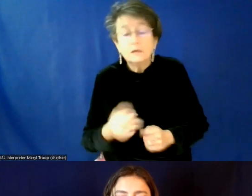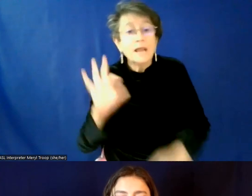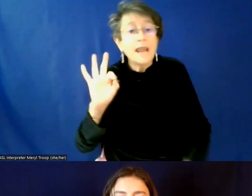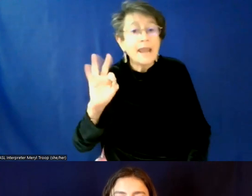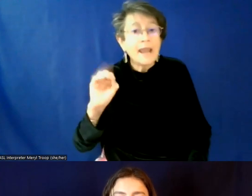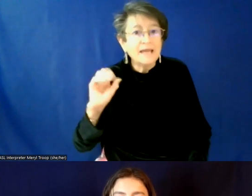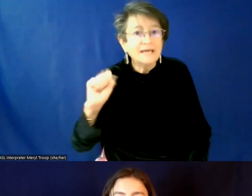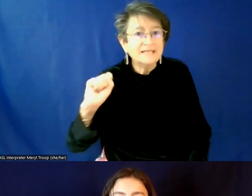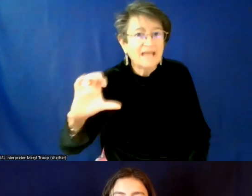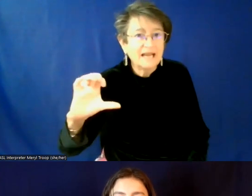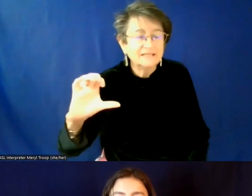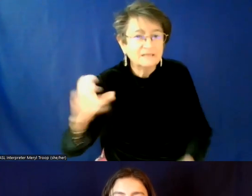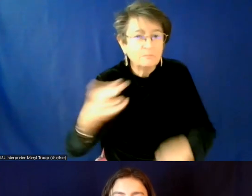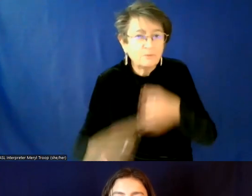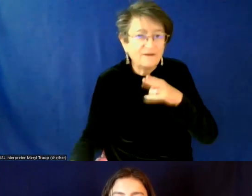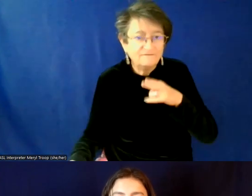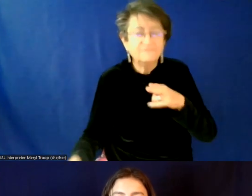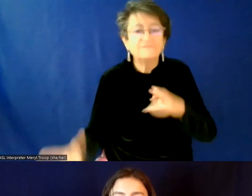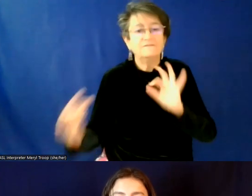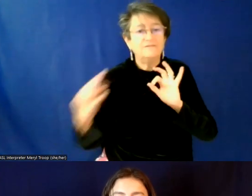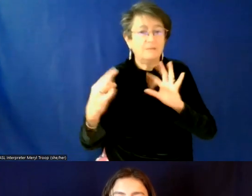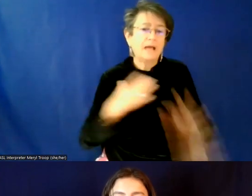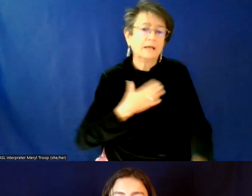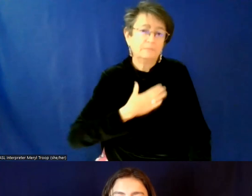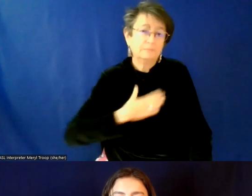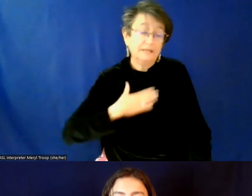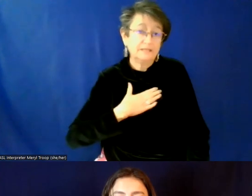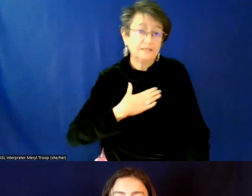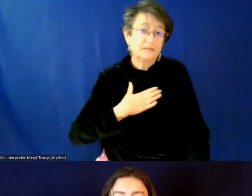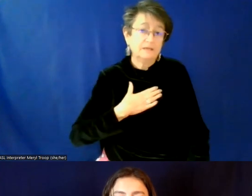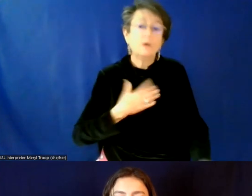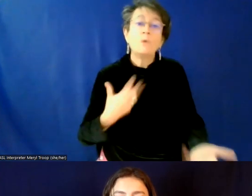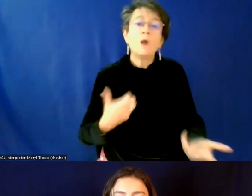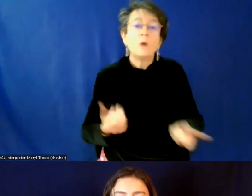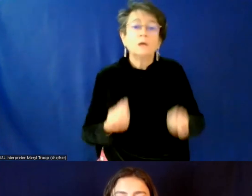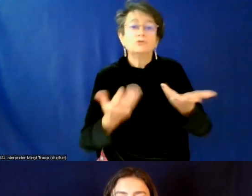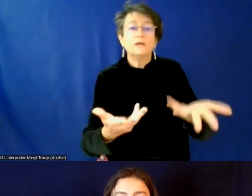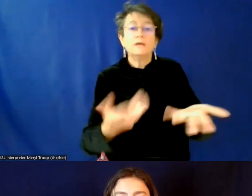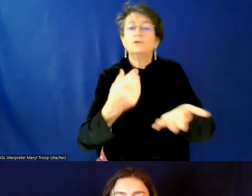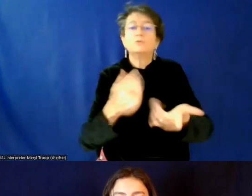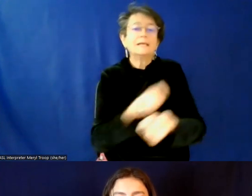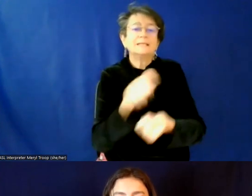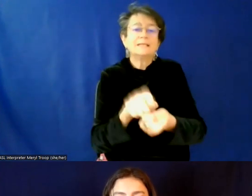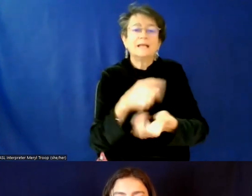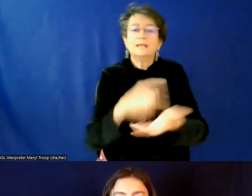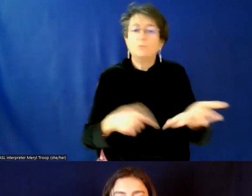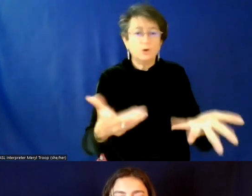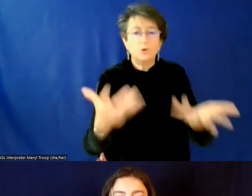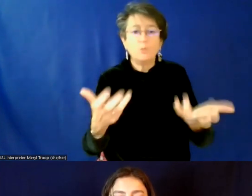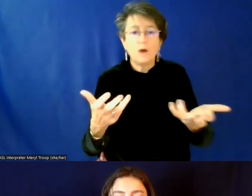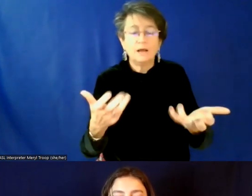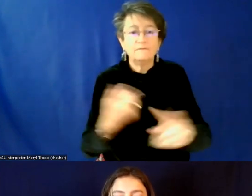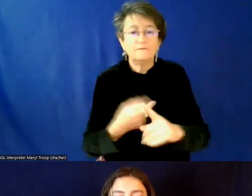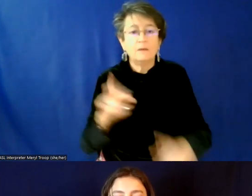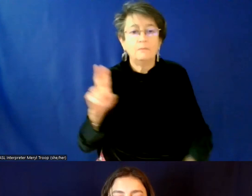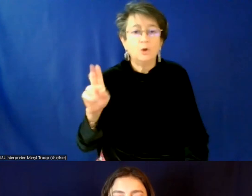seconds, um, to give us some feedback so that we can make sure to give you exactly, um, what you're, what you're wanting from these USM